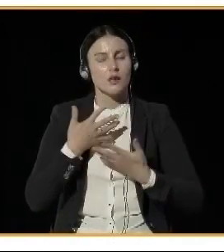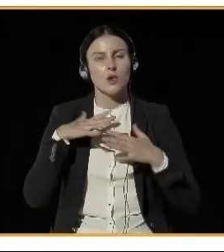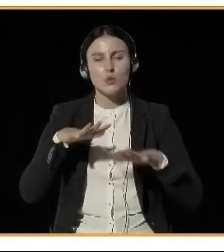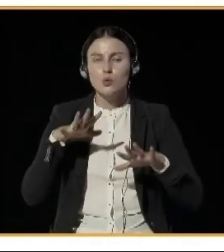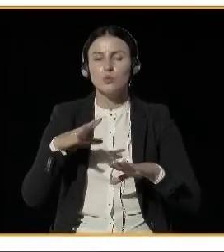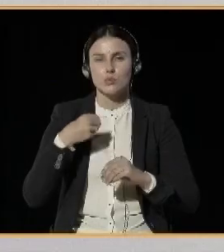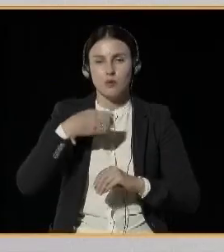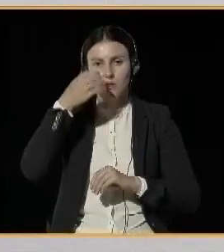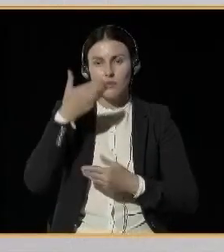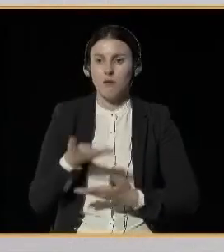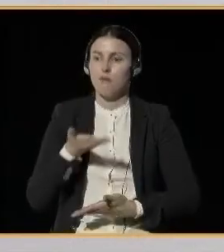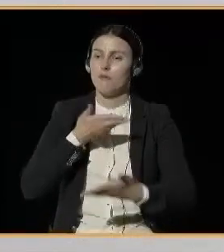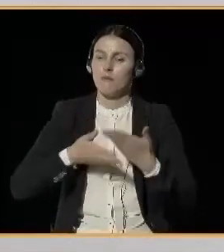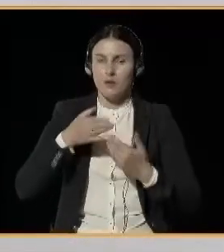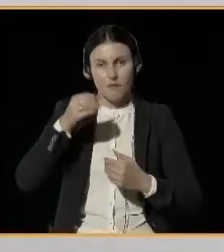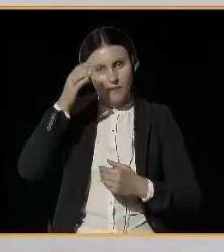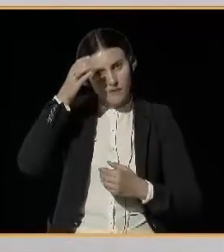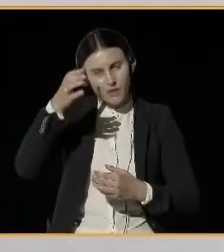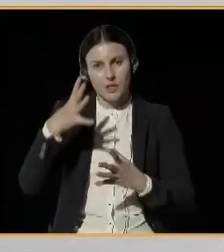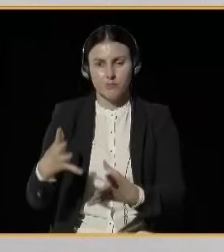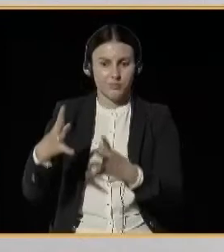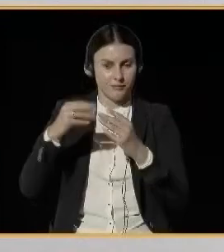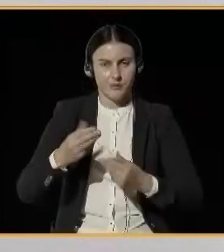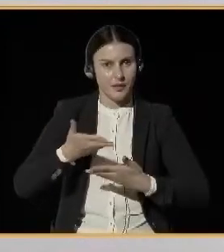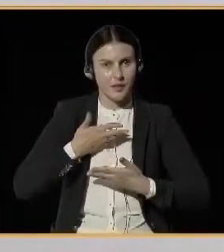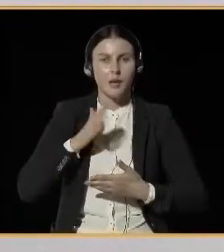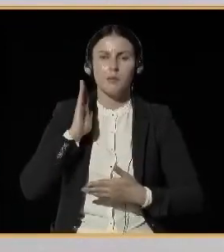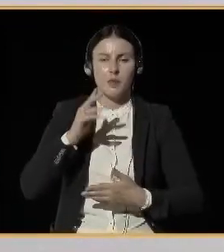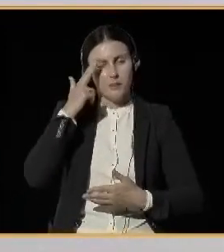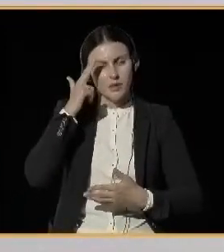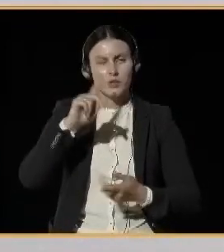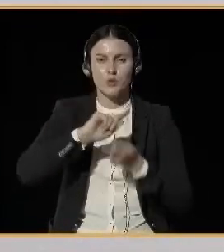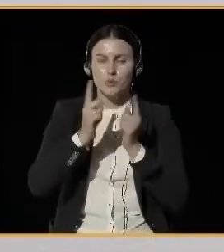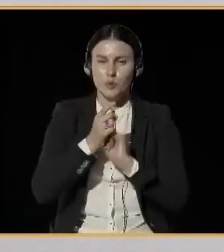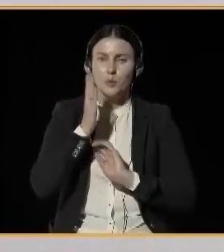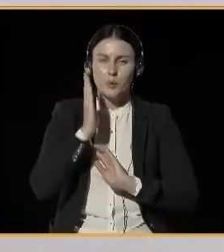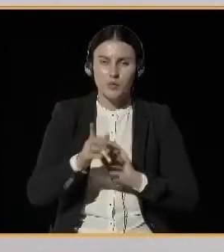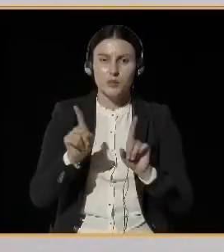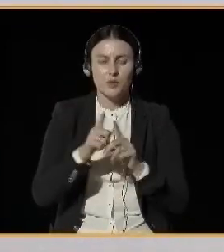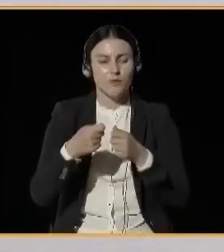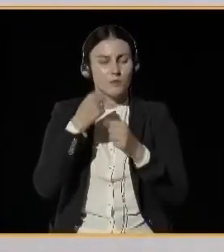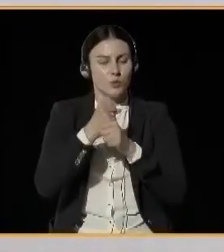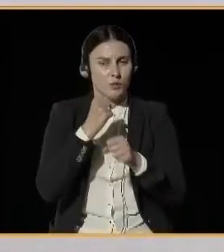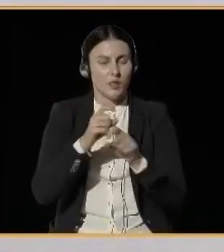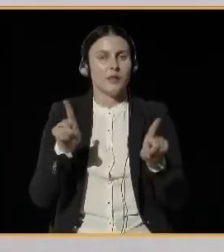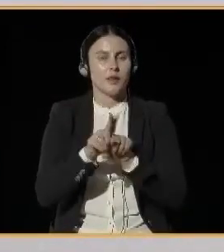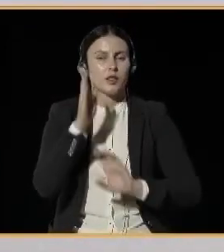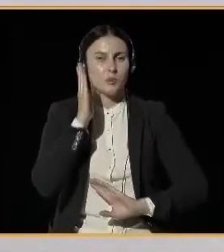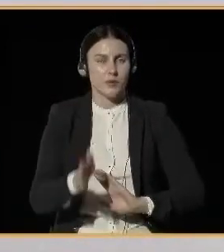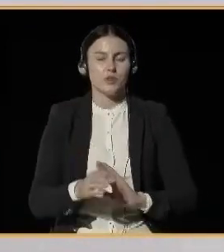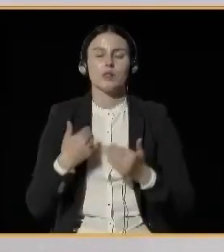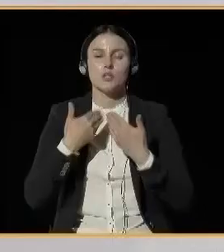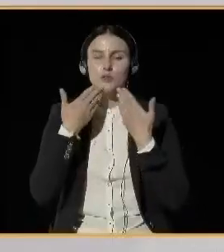I hope we will have a possibility to meet again and hopefully also cooperate in such initiatives. Thank you very much.